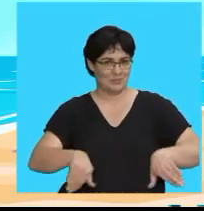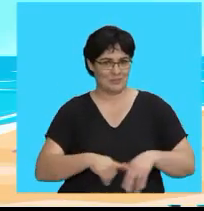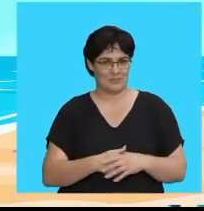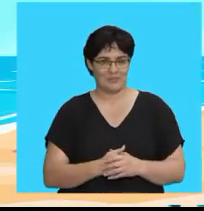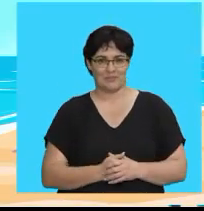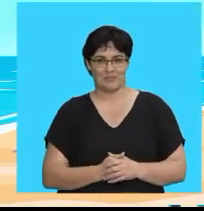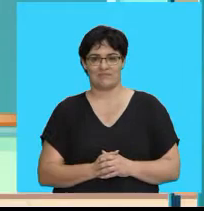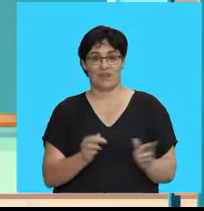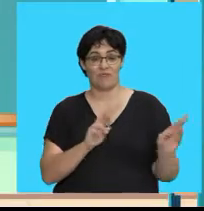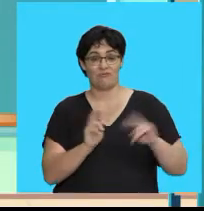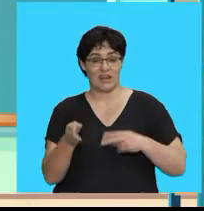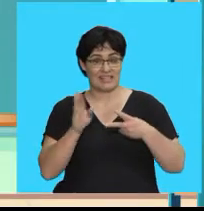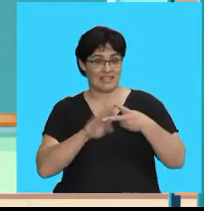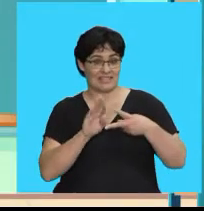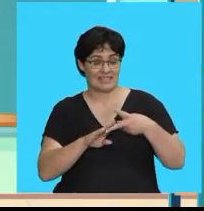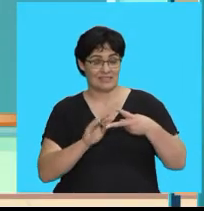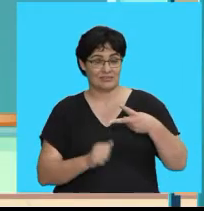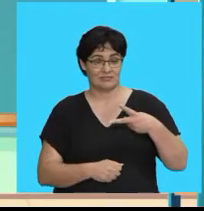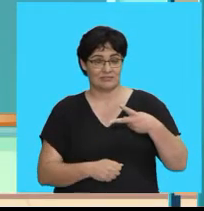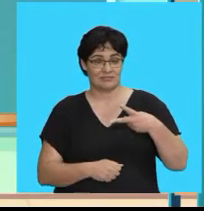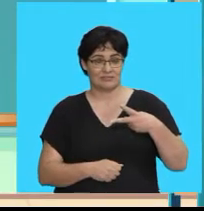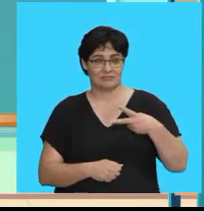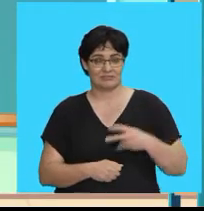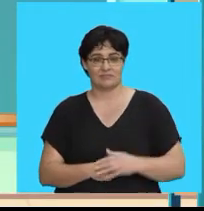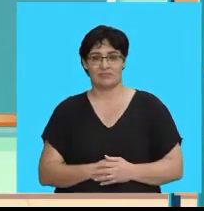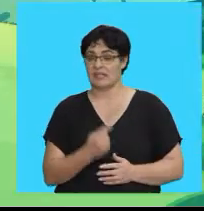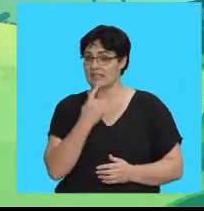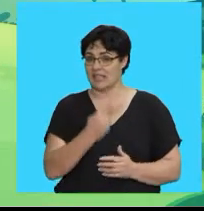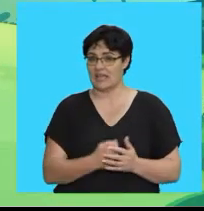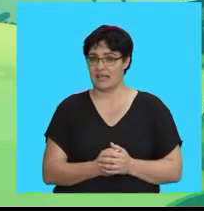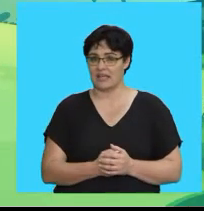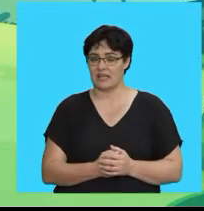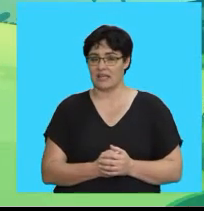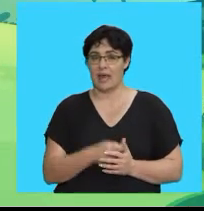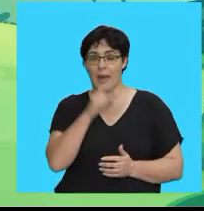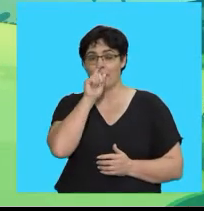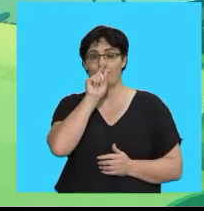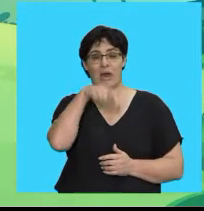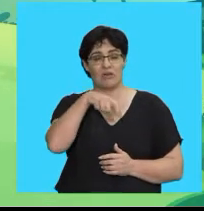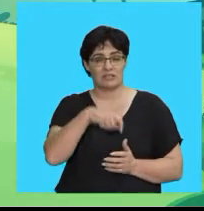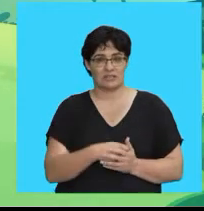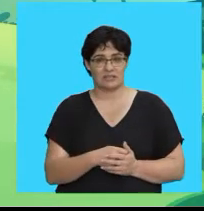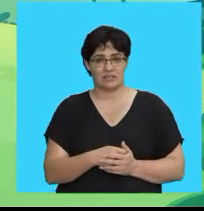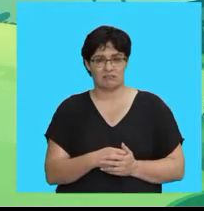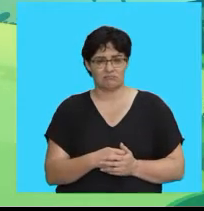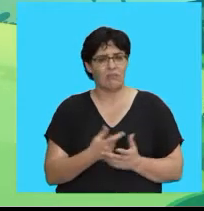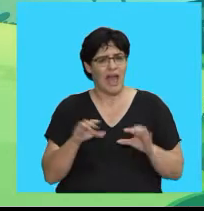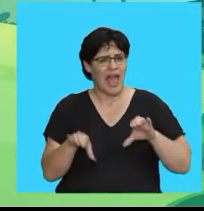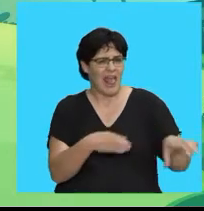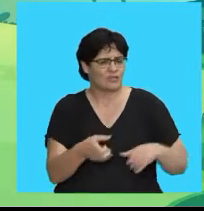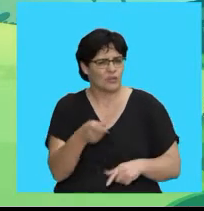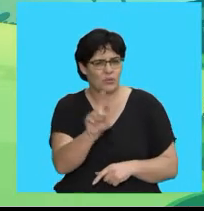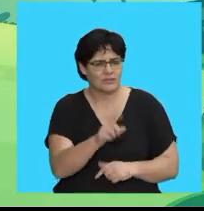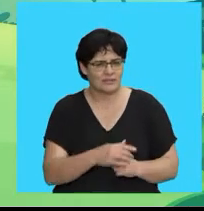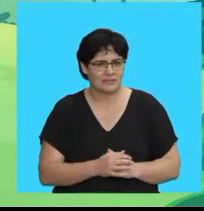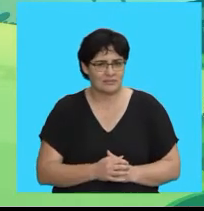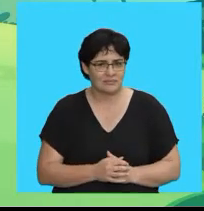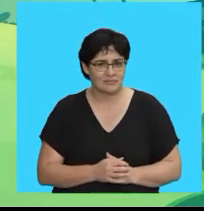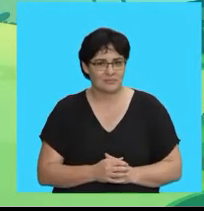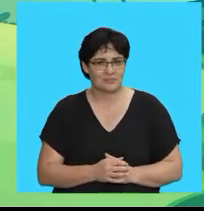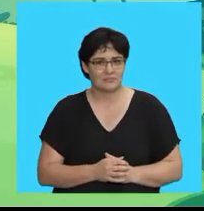swims Ready for the next one? Say, parrot And do the correct action